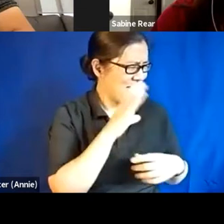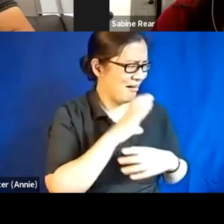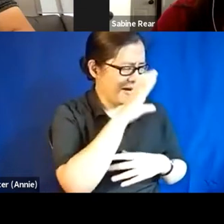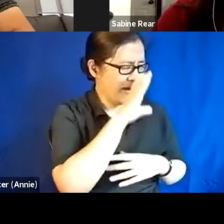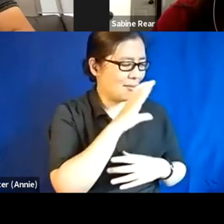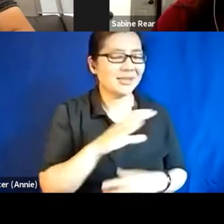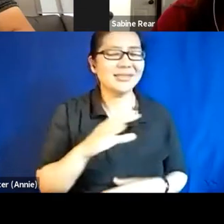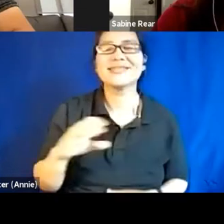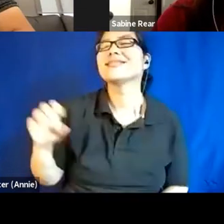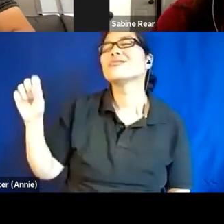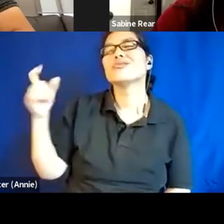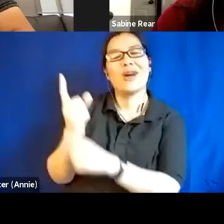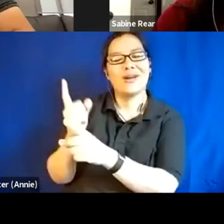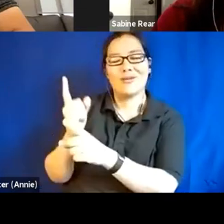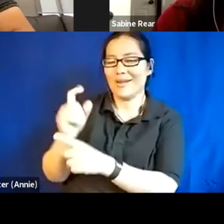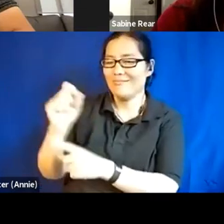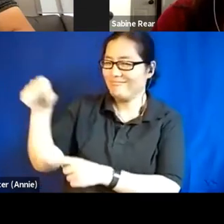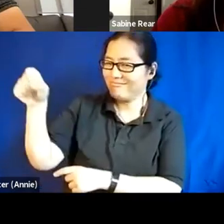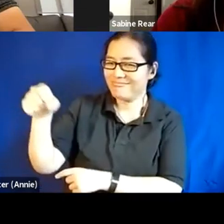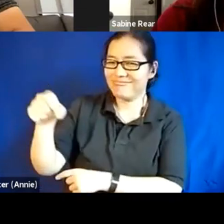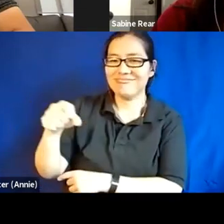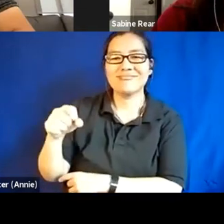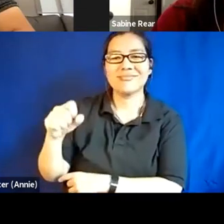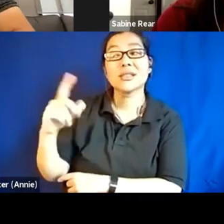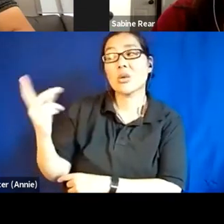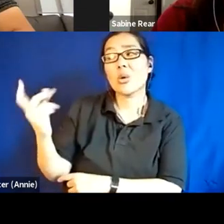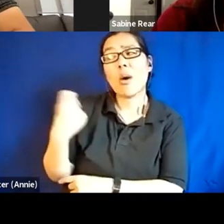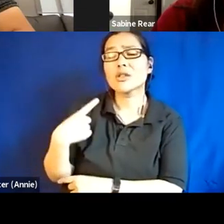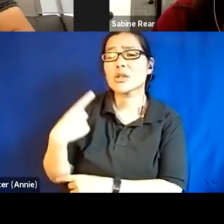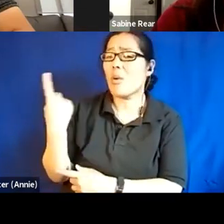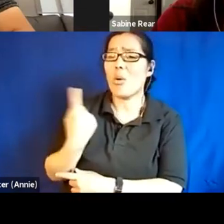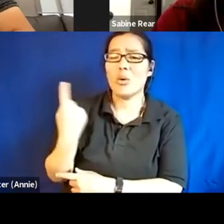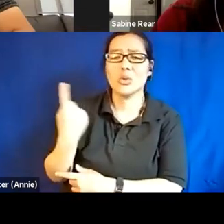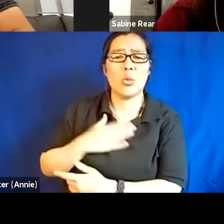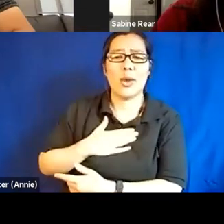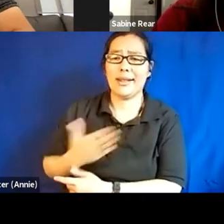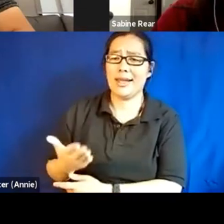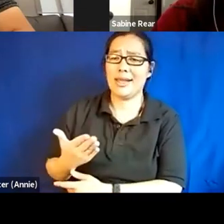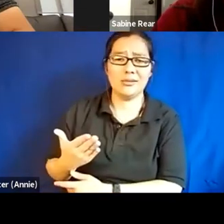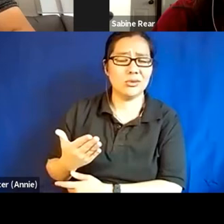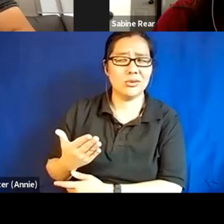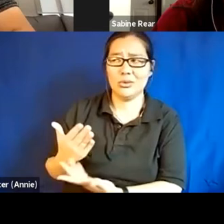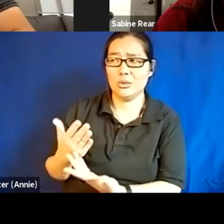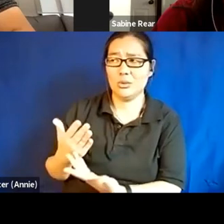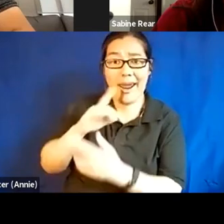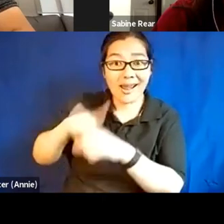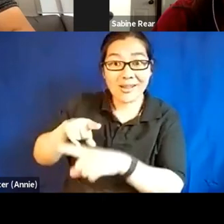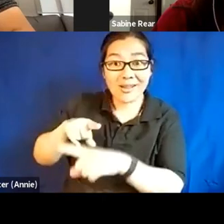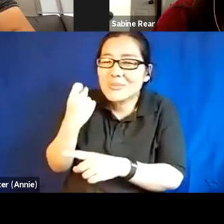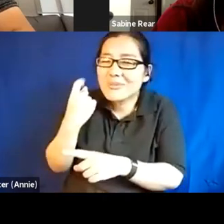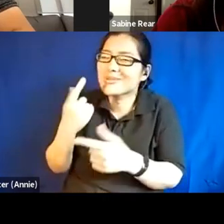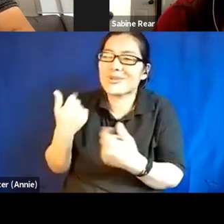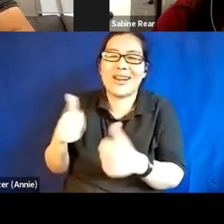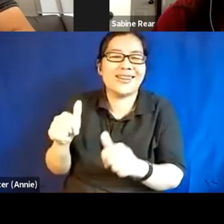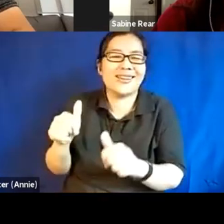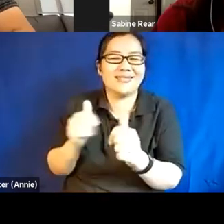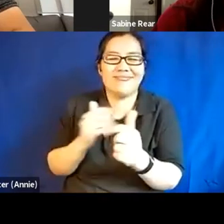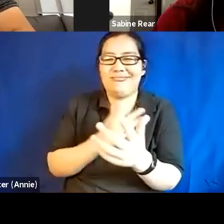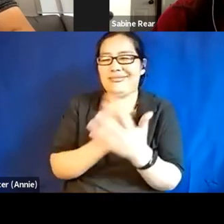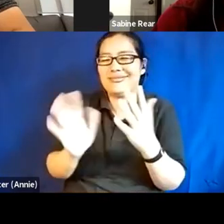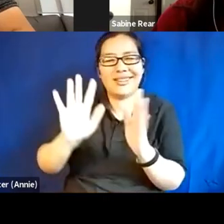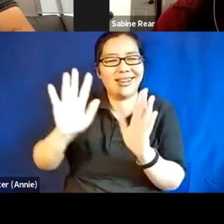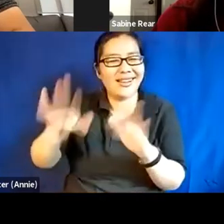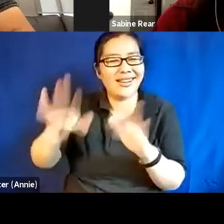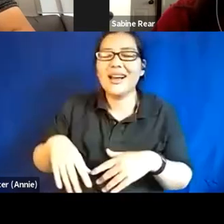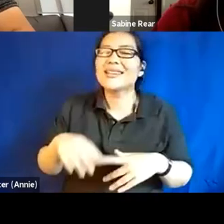Sure. Yeah. That's a, I mean, that's always a question I'm willing to speak to, but I try to move quickly through it. Right. Because the, uh, I also think